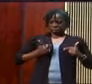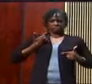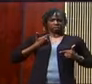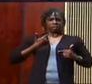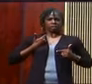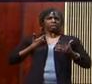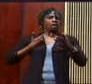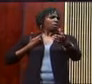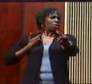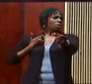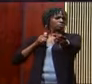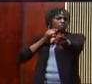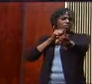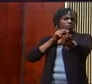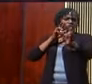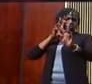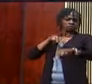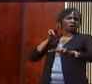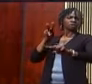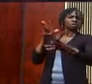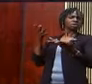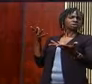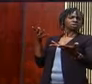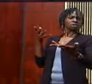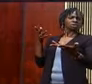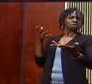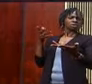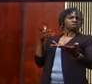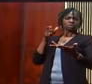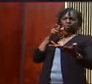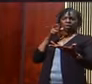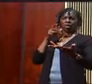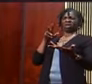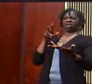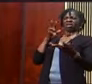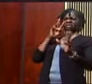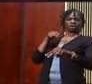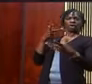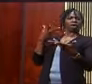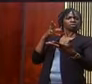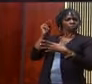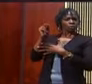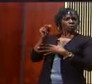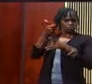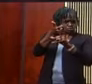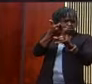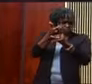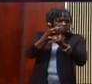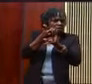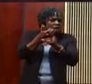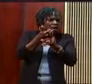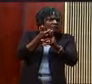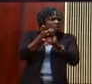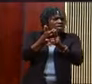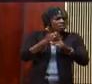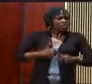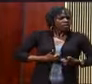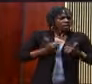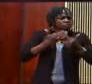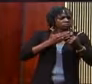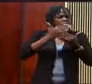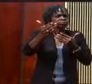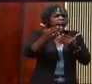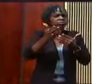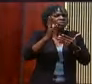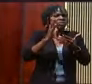find themselves there because if you keep living, life will hurt you. Life will break you. Life will knock you down